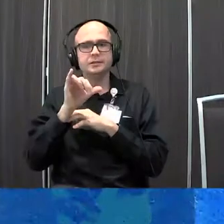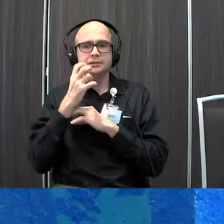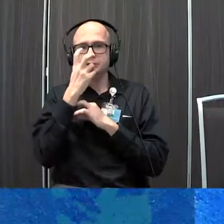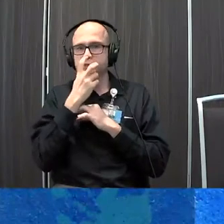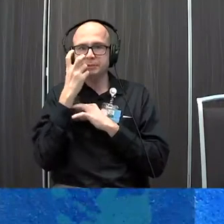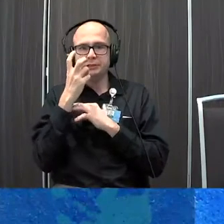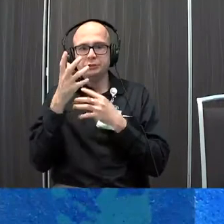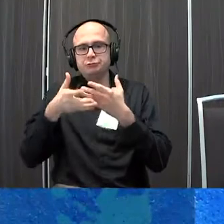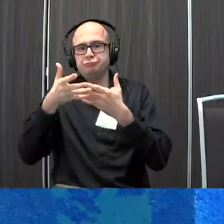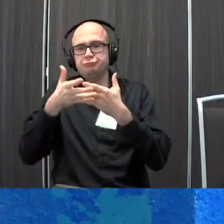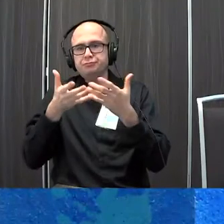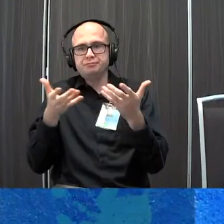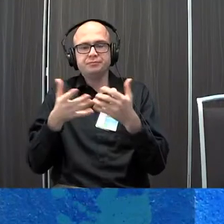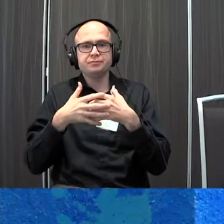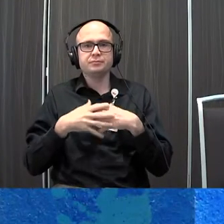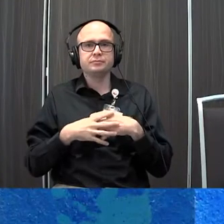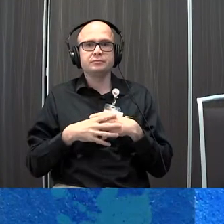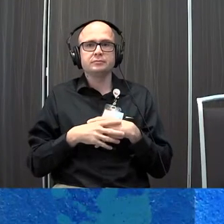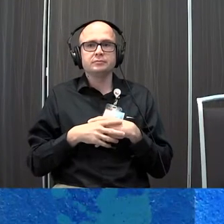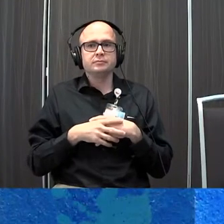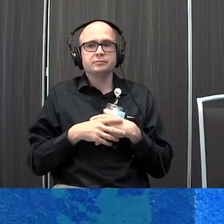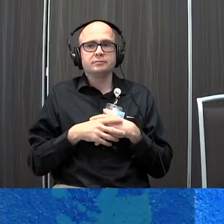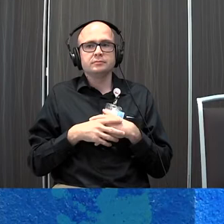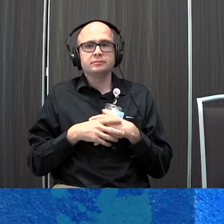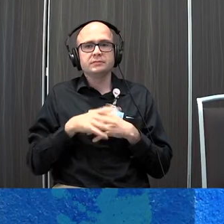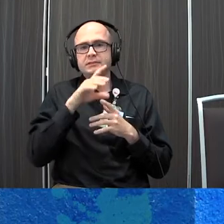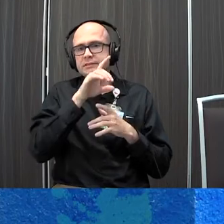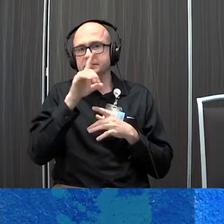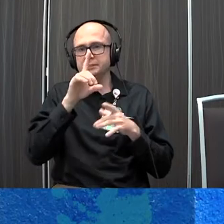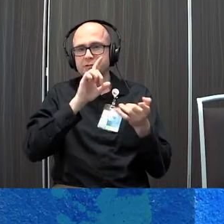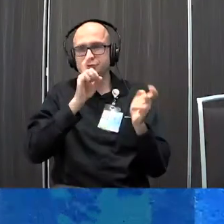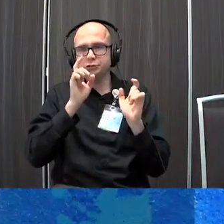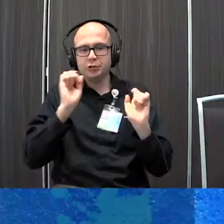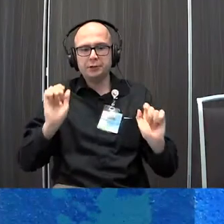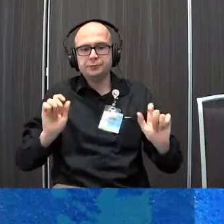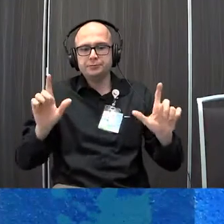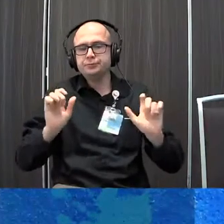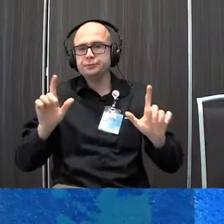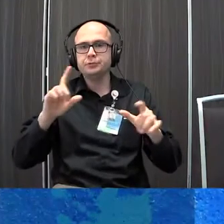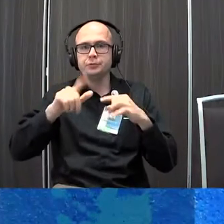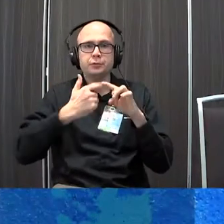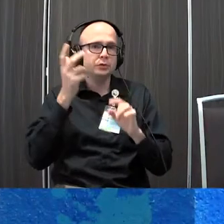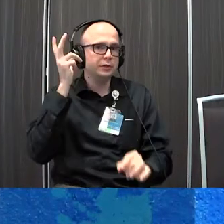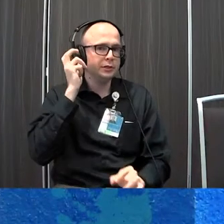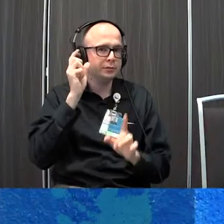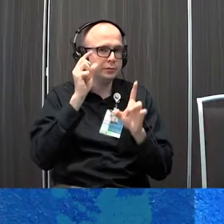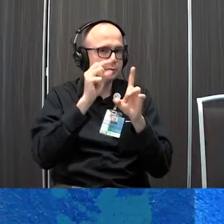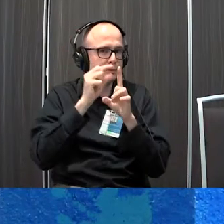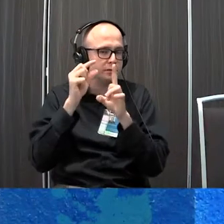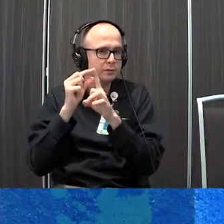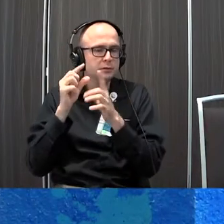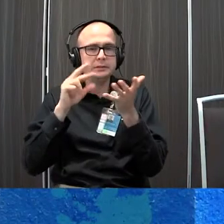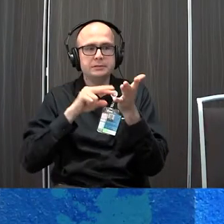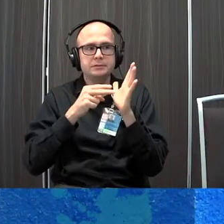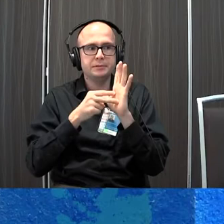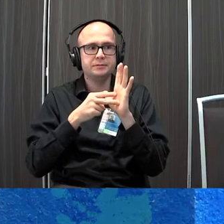means is a dynamic display of course is a changing display so when you hear that term that's referring